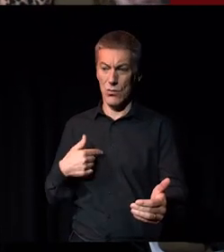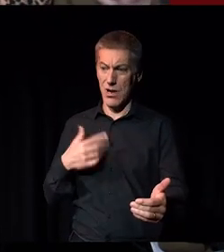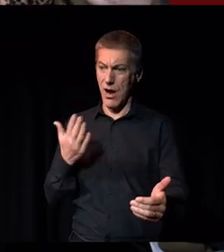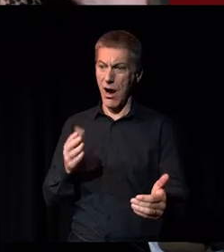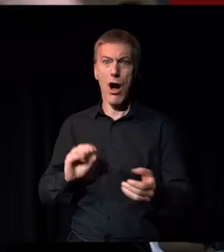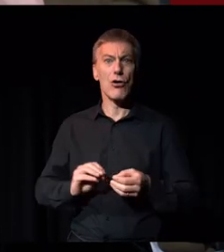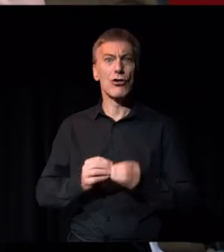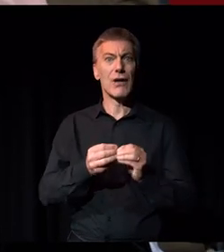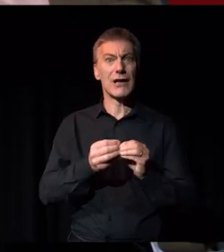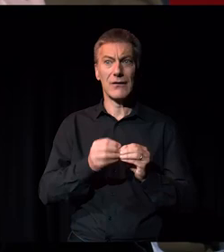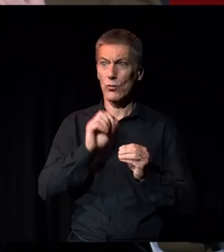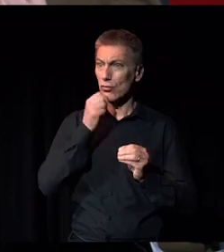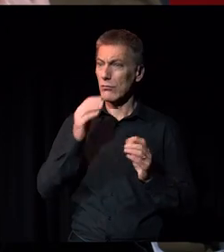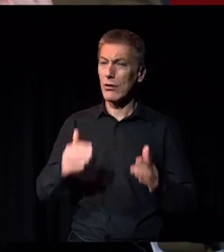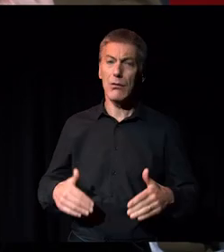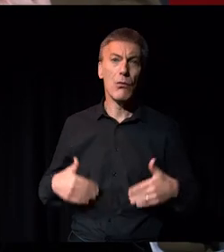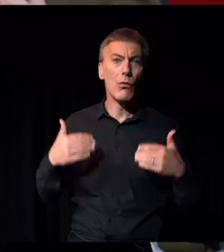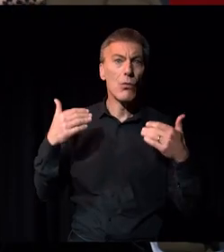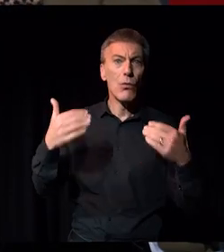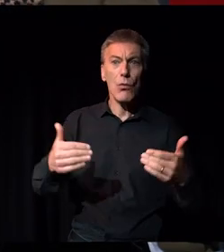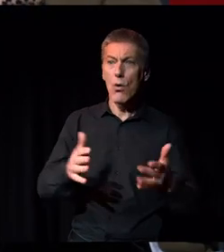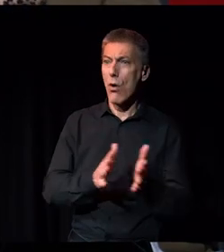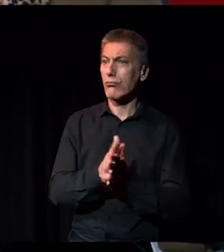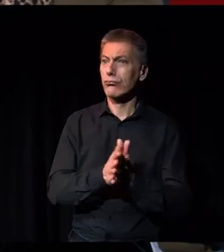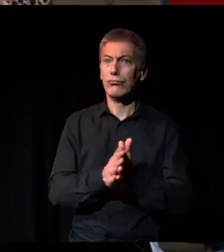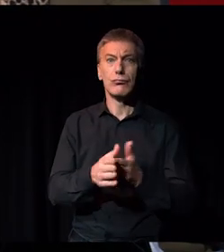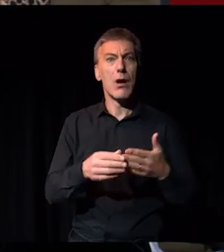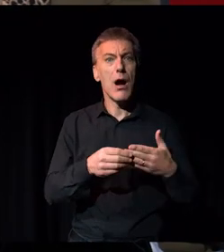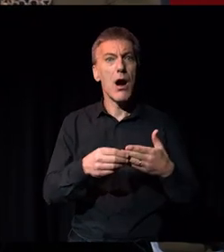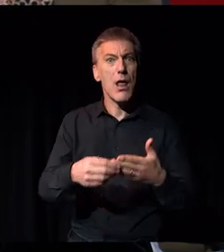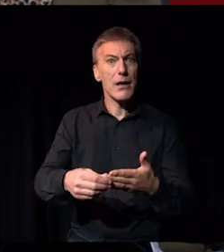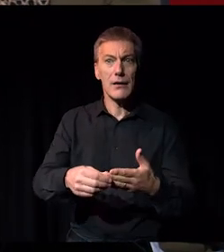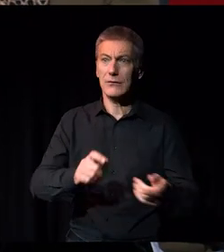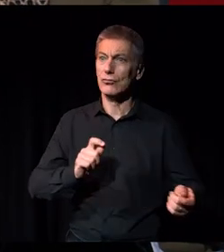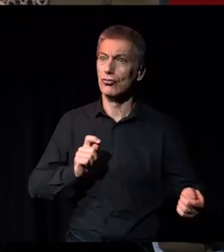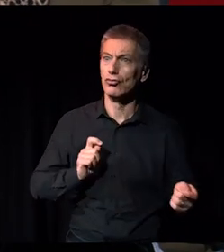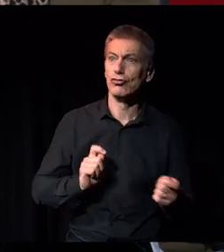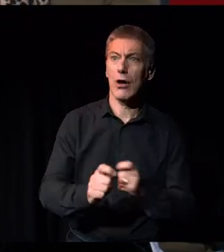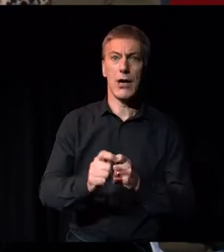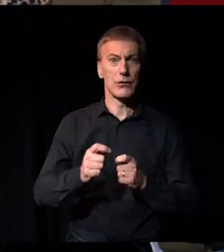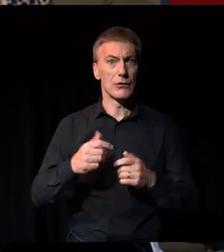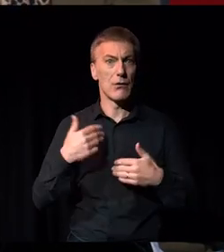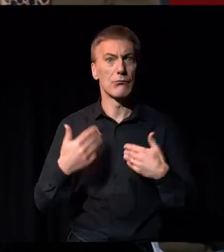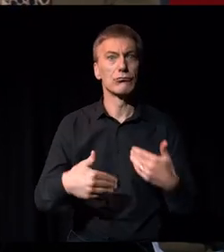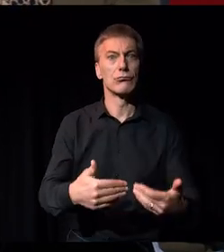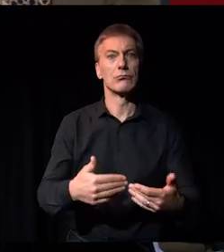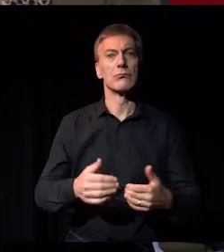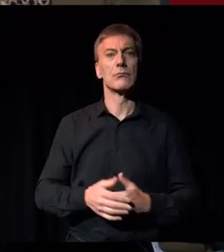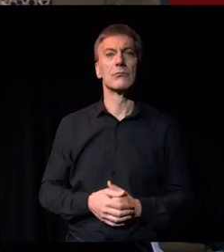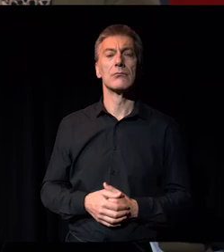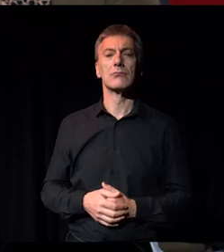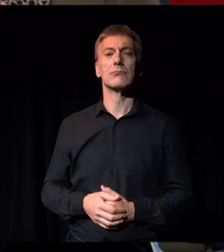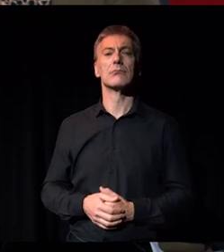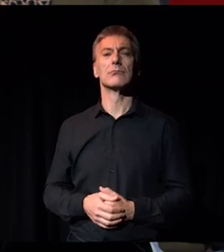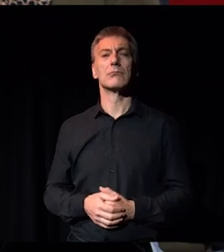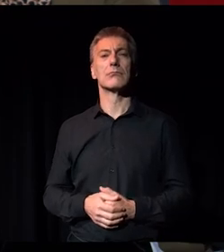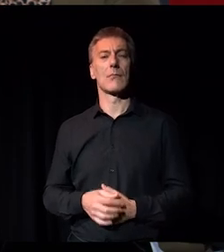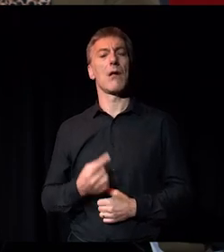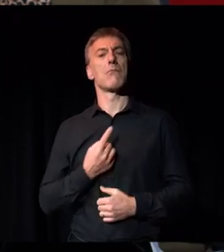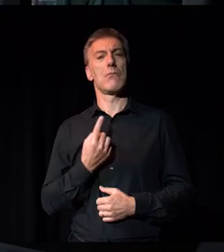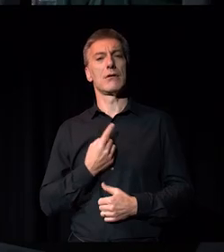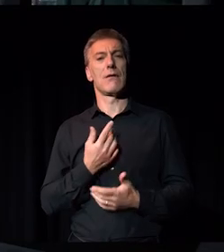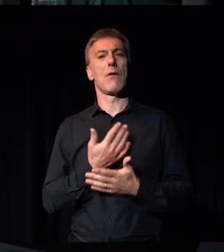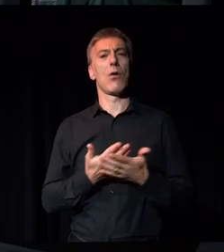people, we should be out there really leading the way in change and progression. Well, I also think I've been having a lot of conversations